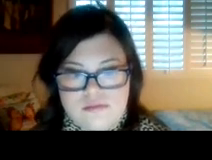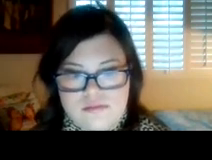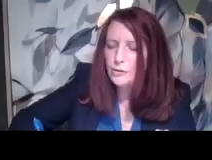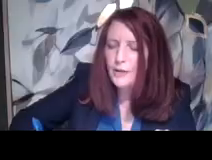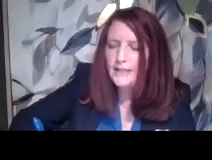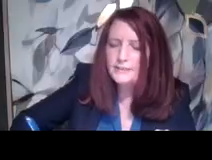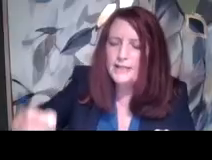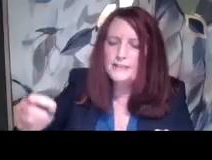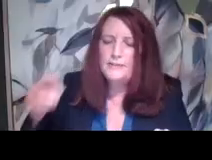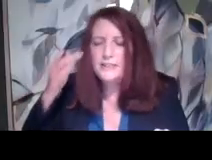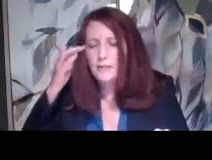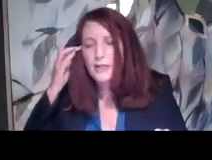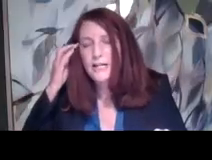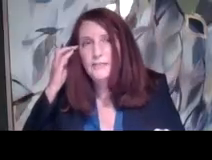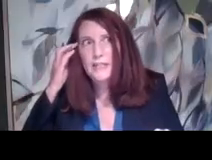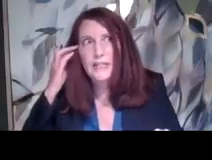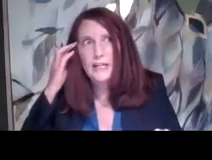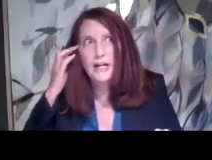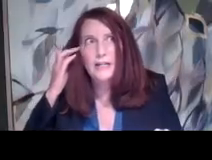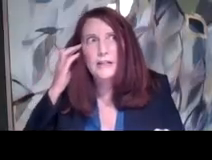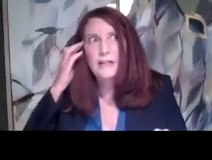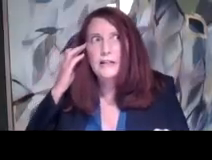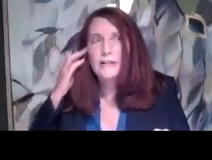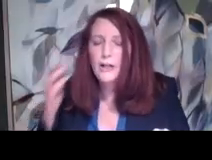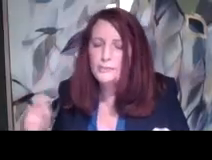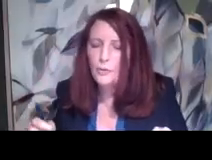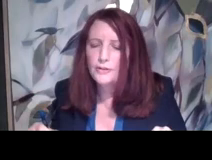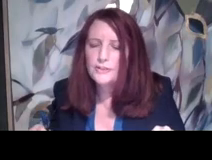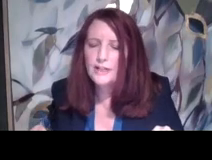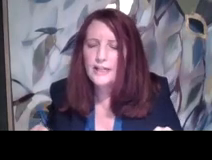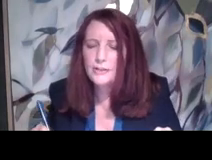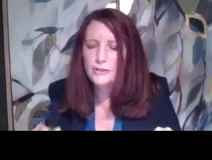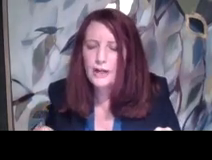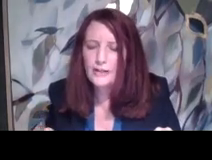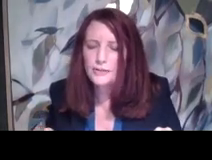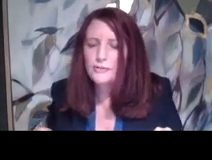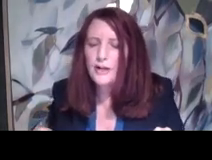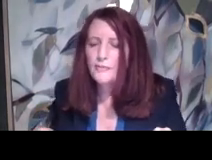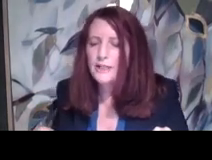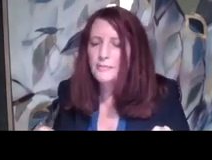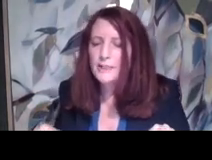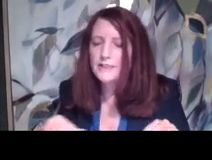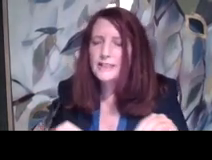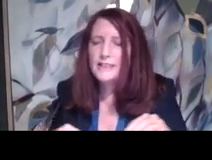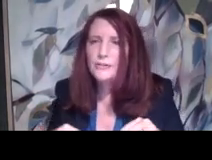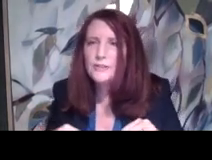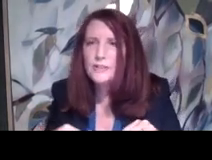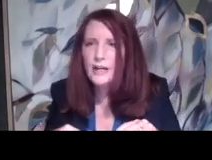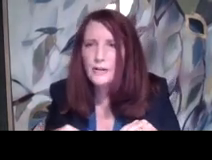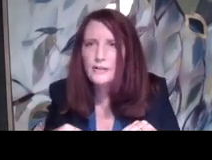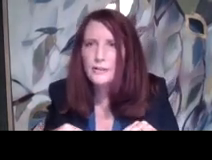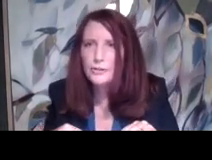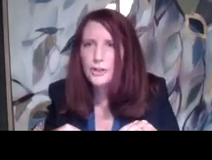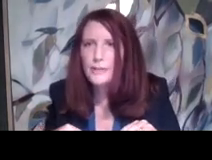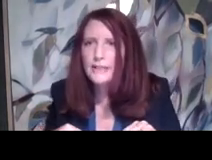So you had some activities that were kind of the non-sports, like student government and business leaders,